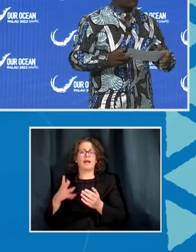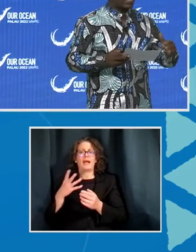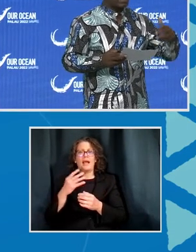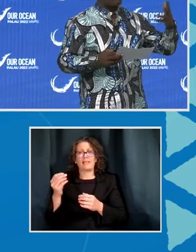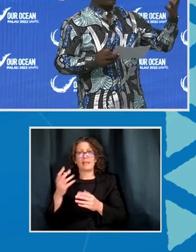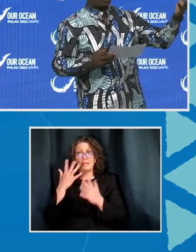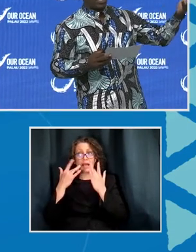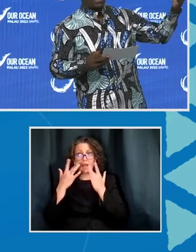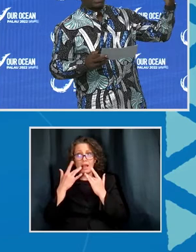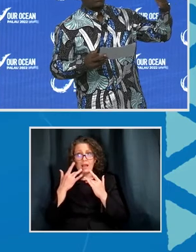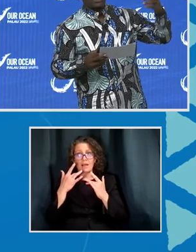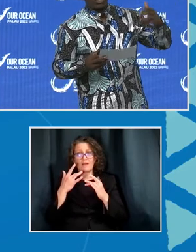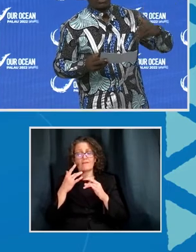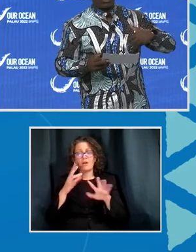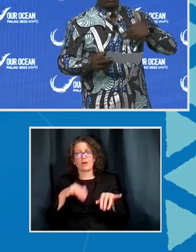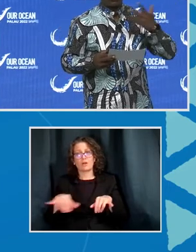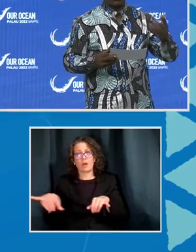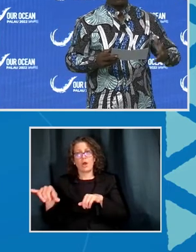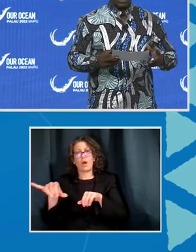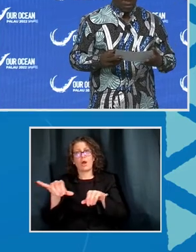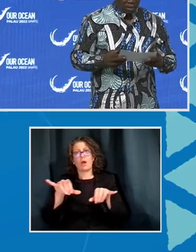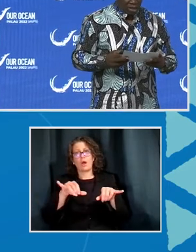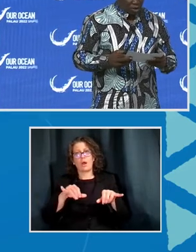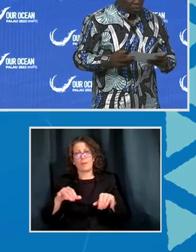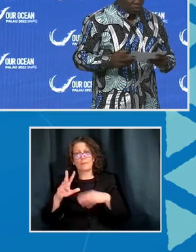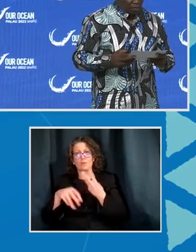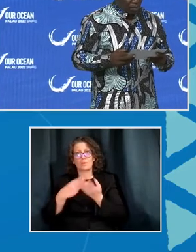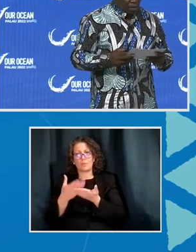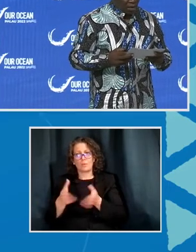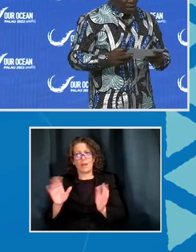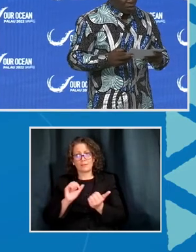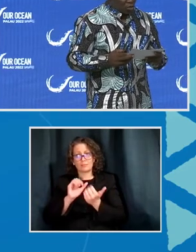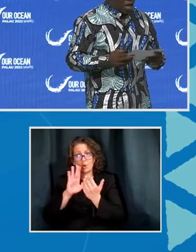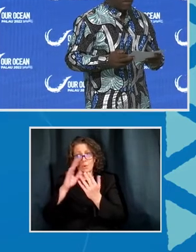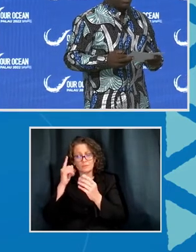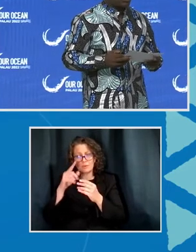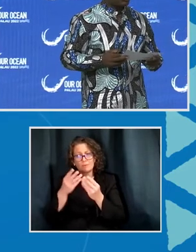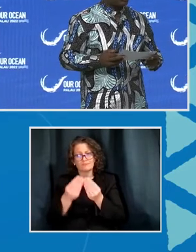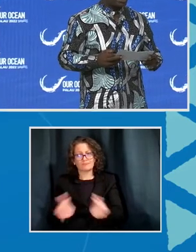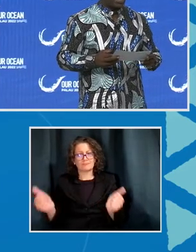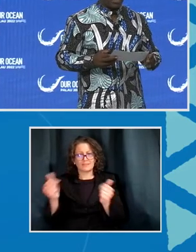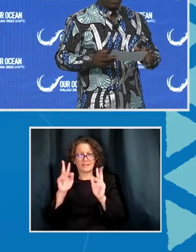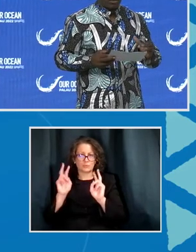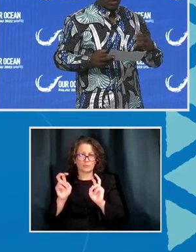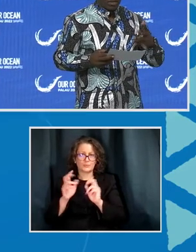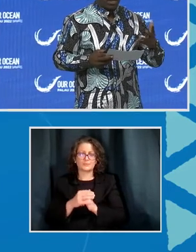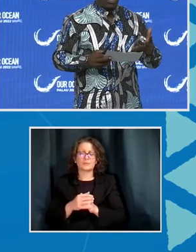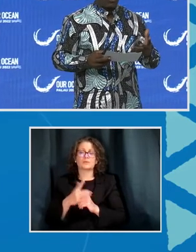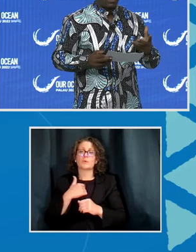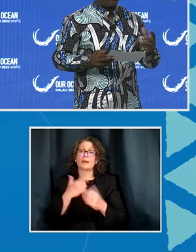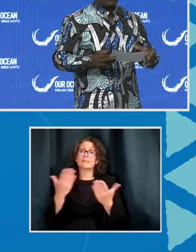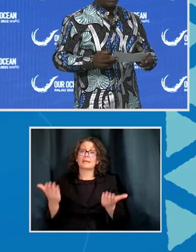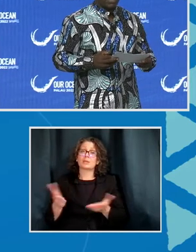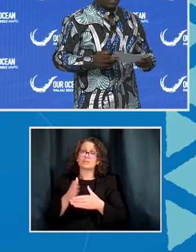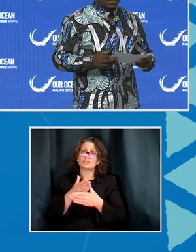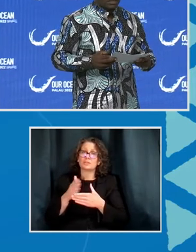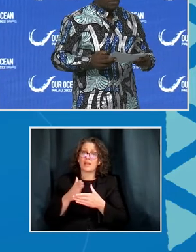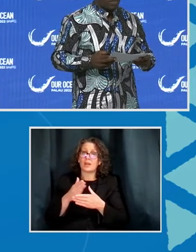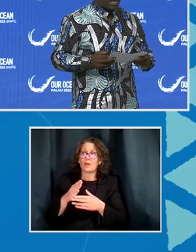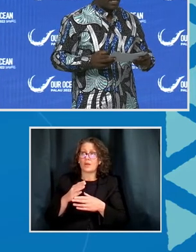common worldwide approach as a consensus to sort out the issue. So I'm here to share only how